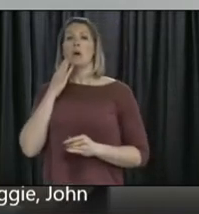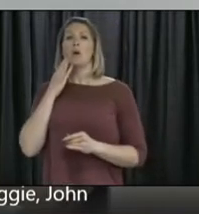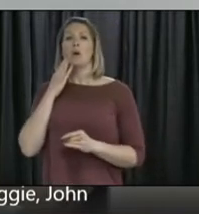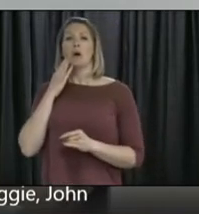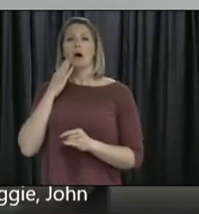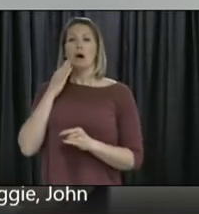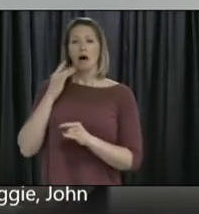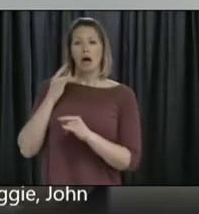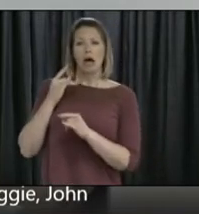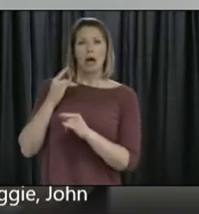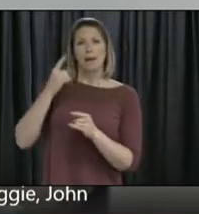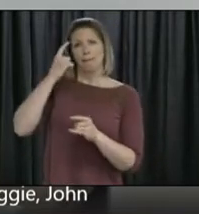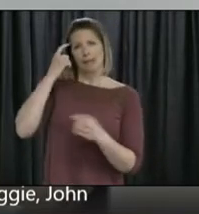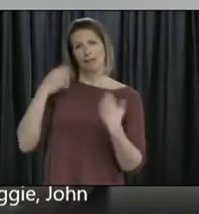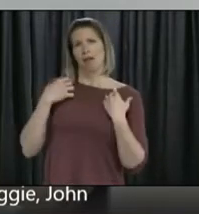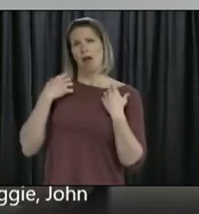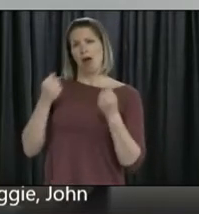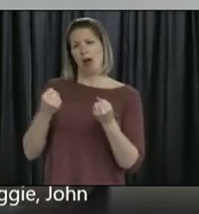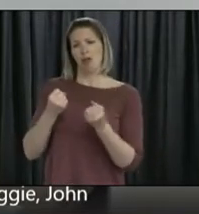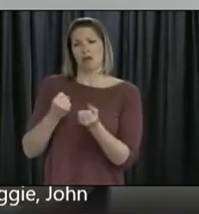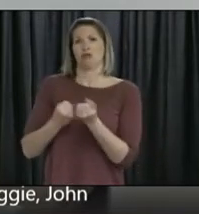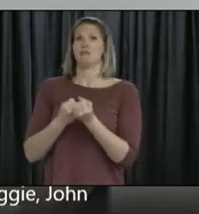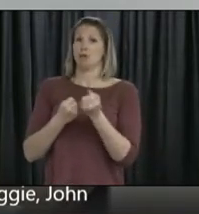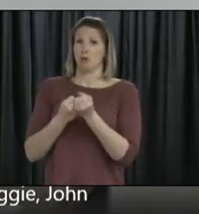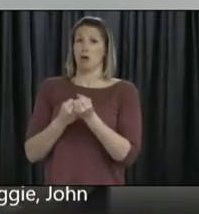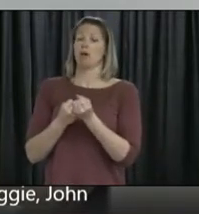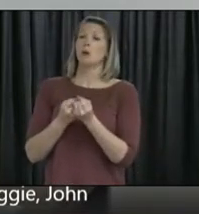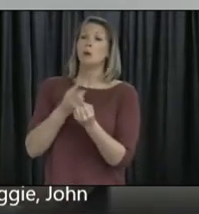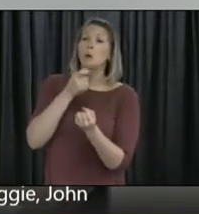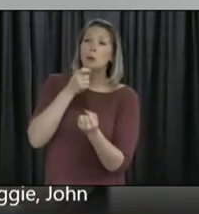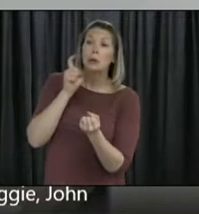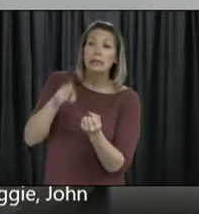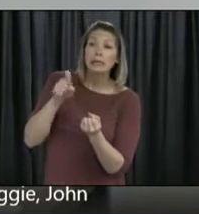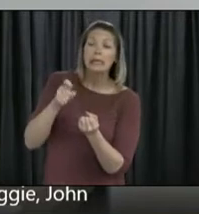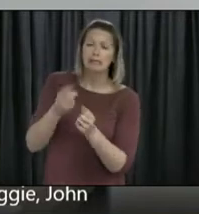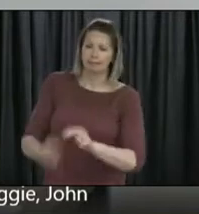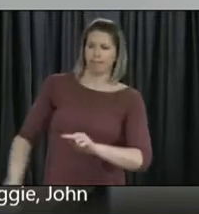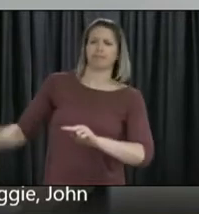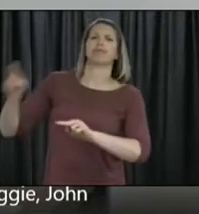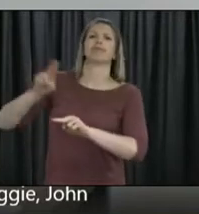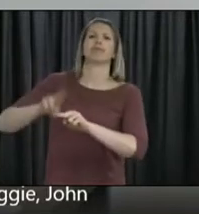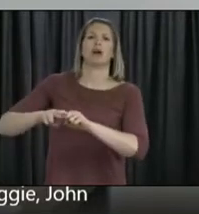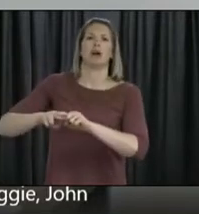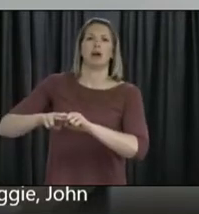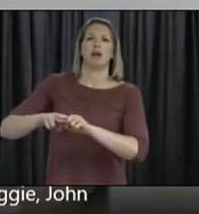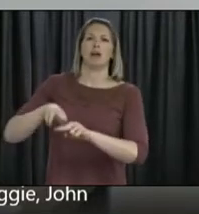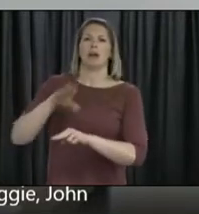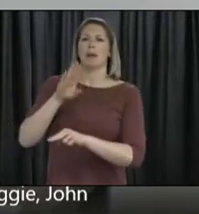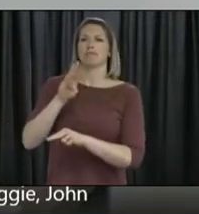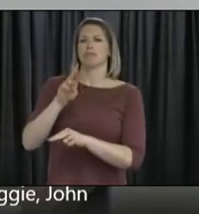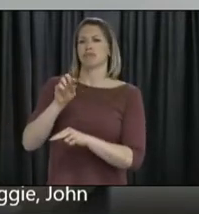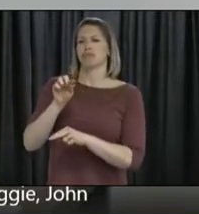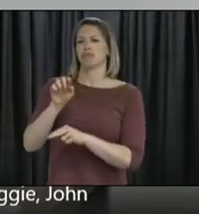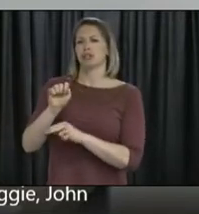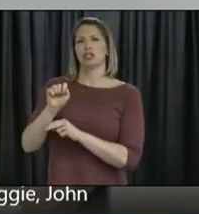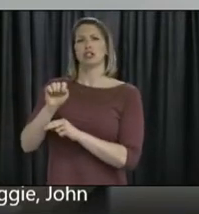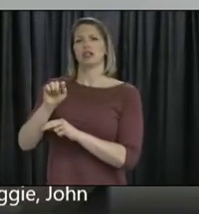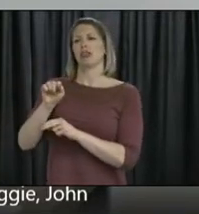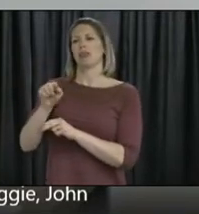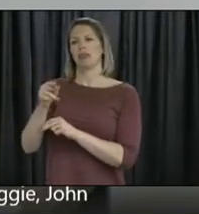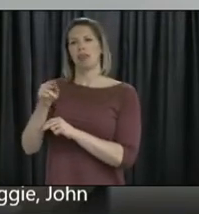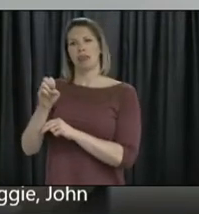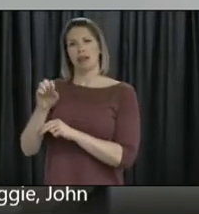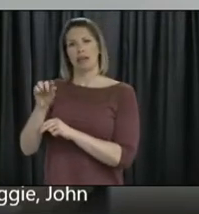of requests for mental health support, either through things like Bridge the Gap, which has seen a 400% rise in